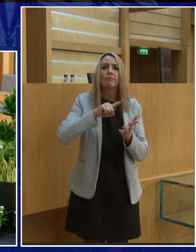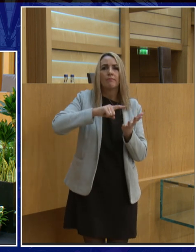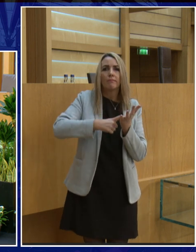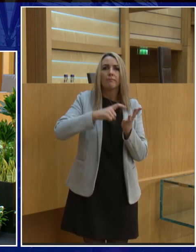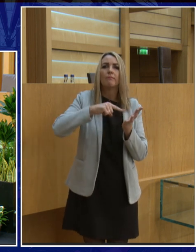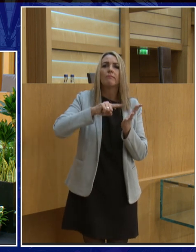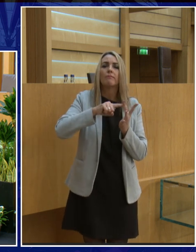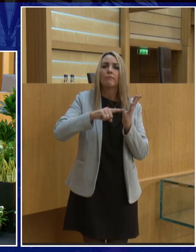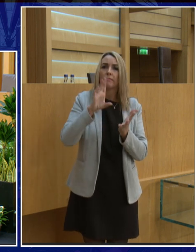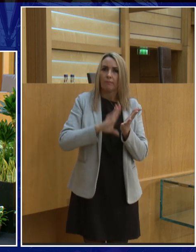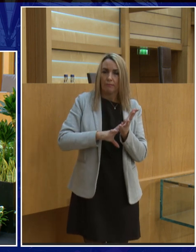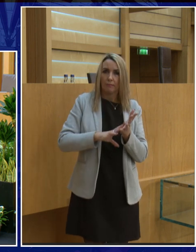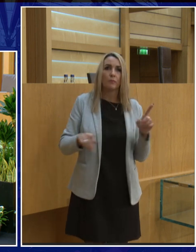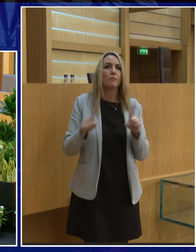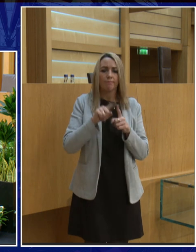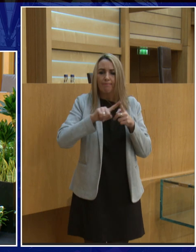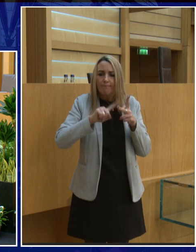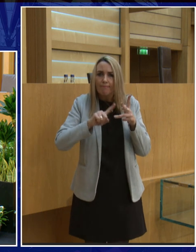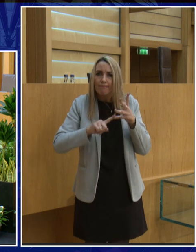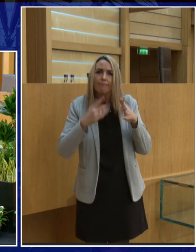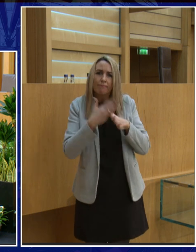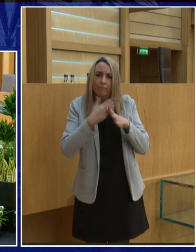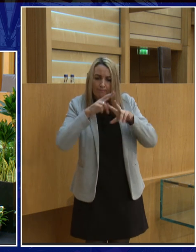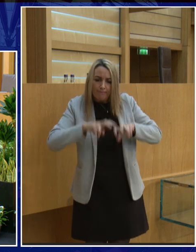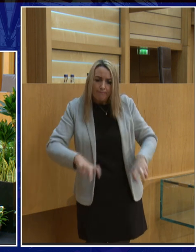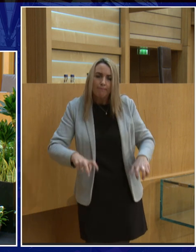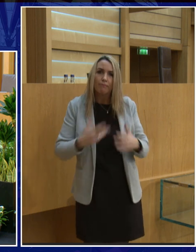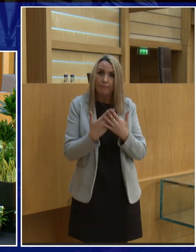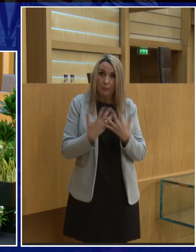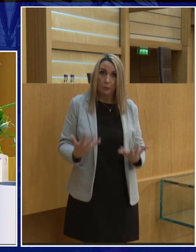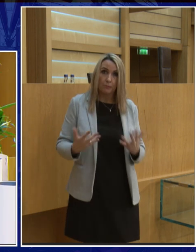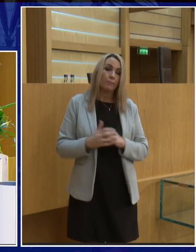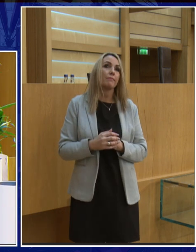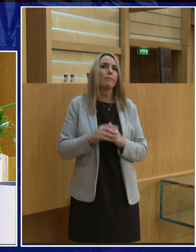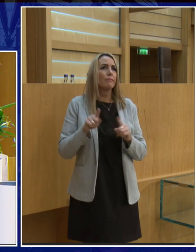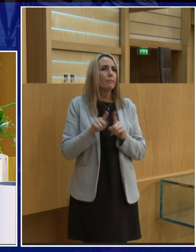working on the observation instruments for the, I'll get this wrong, Aleolus satellite